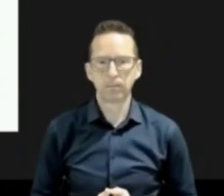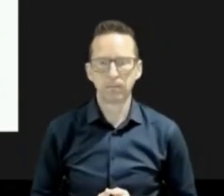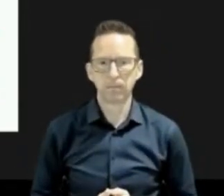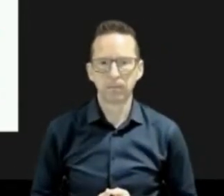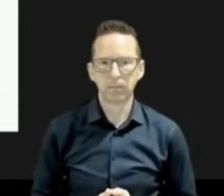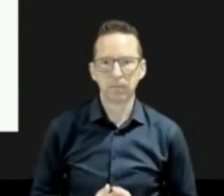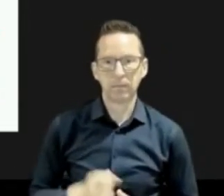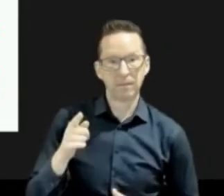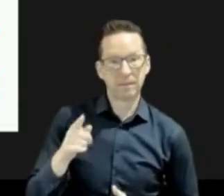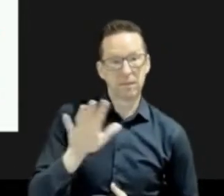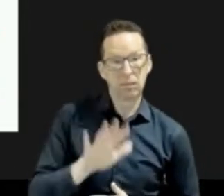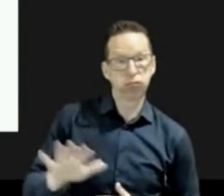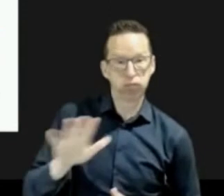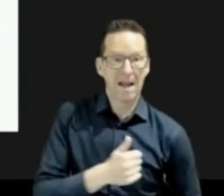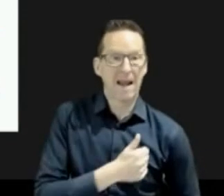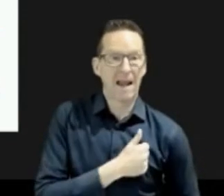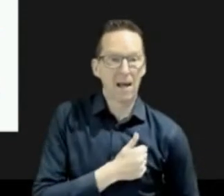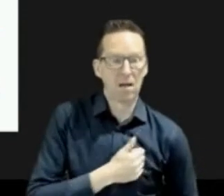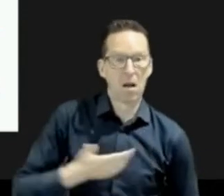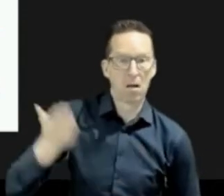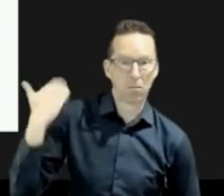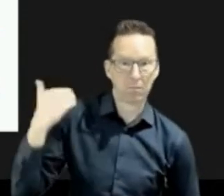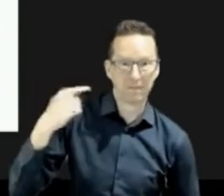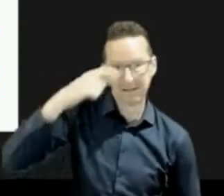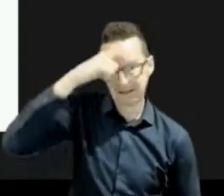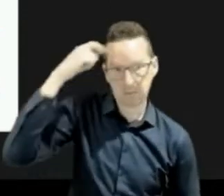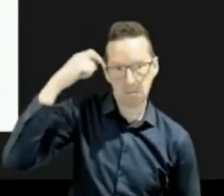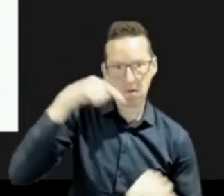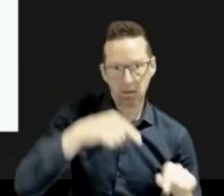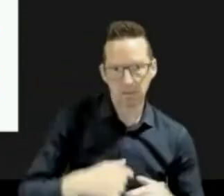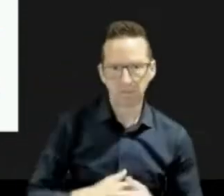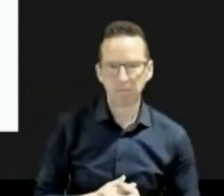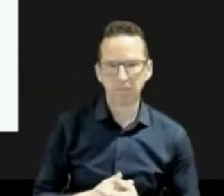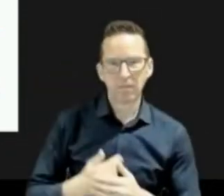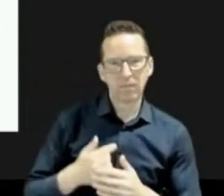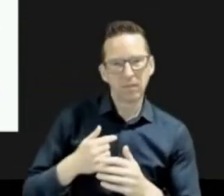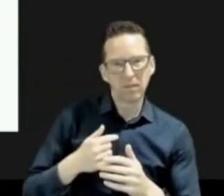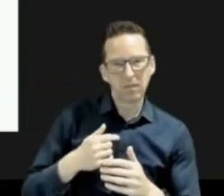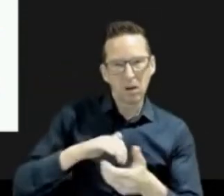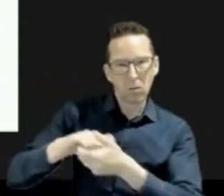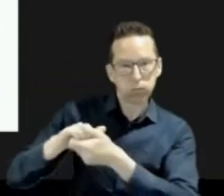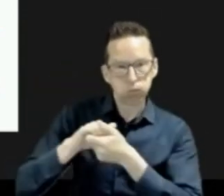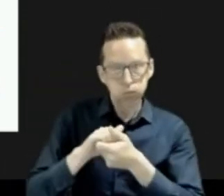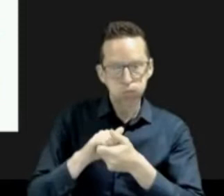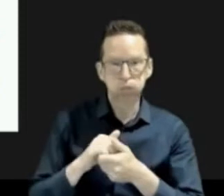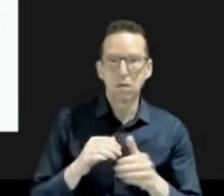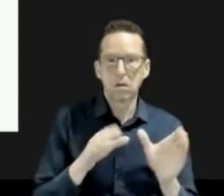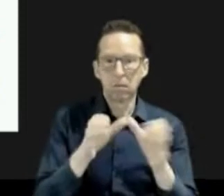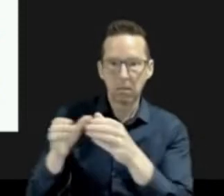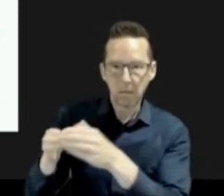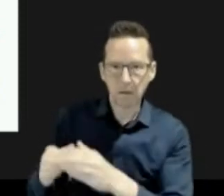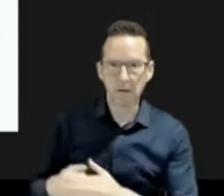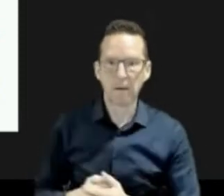this past summer. In collaboration with our partners, the Meteorological Service of Canada is modernizing its services in order to respond to